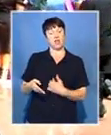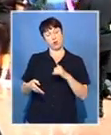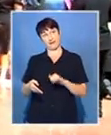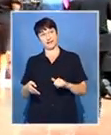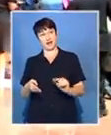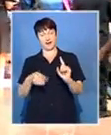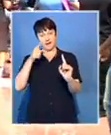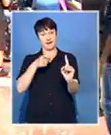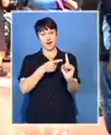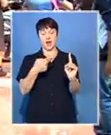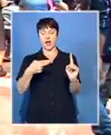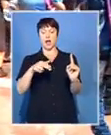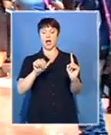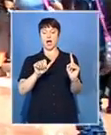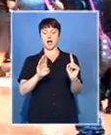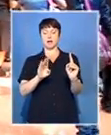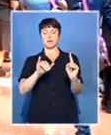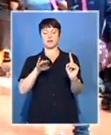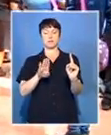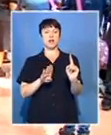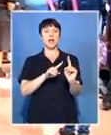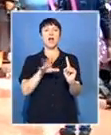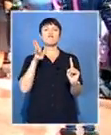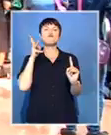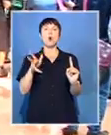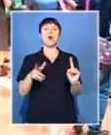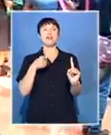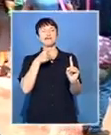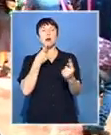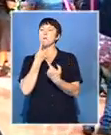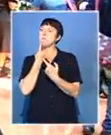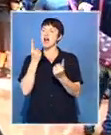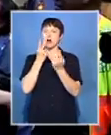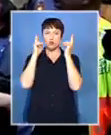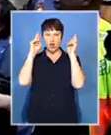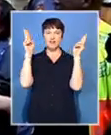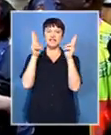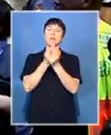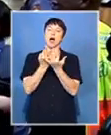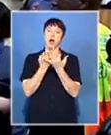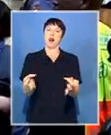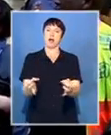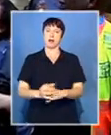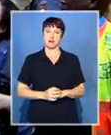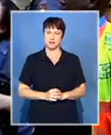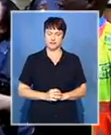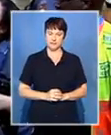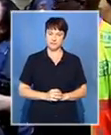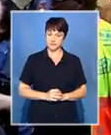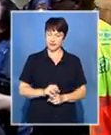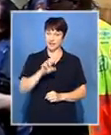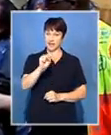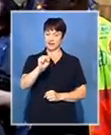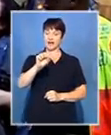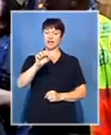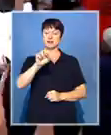declared free education in the University of Vietnam. The WETS SRC chose not